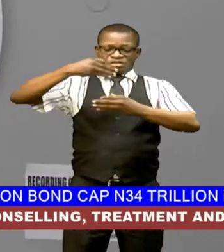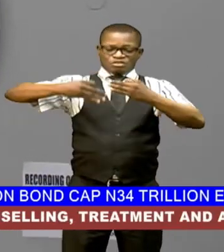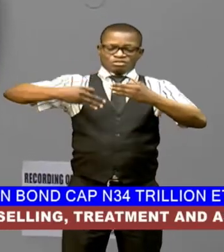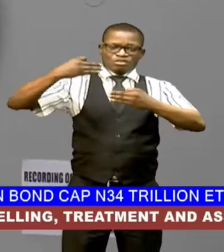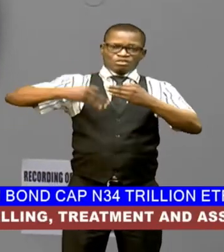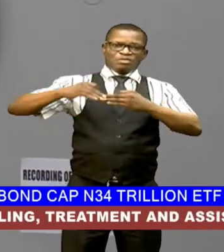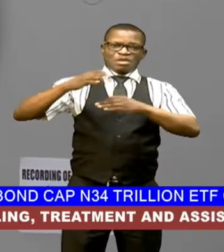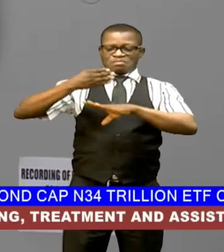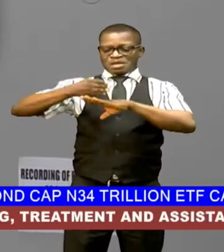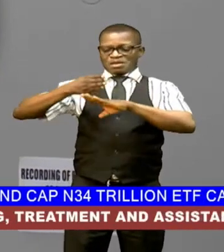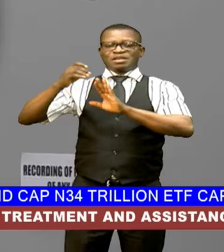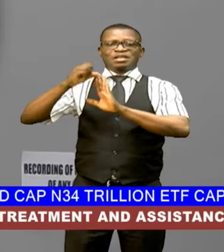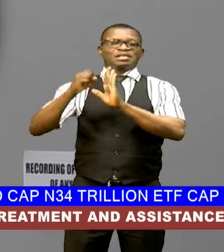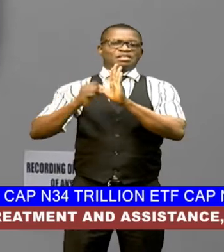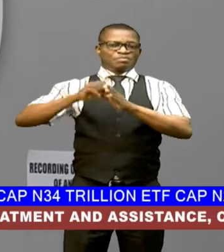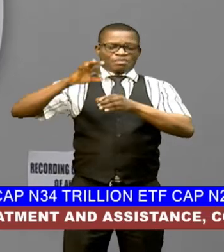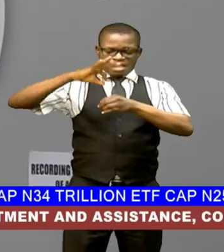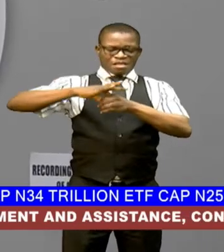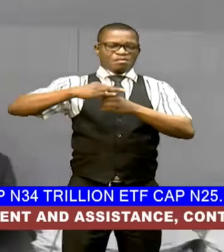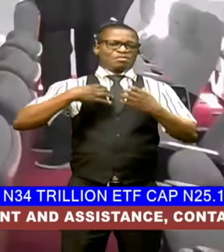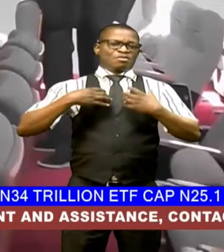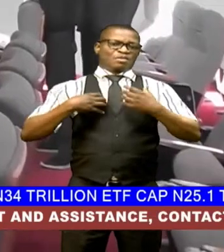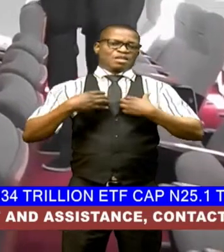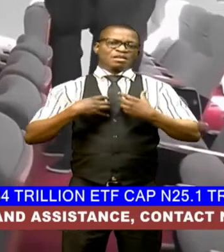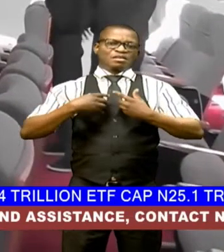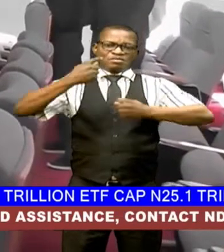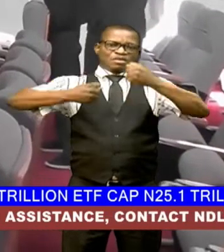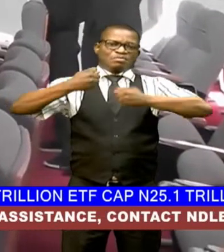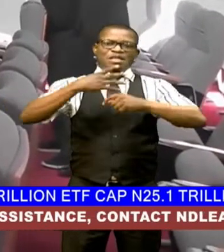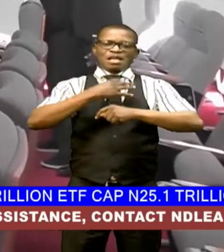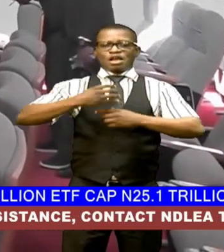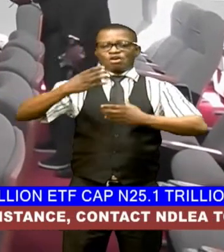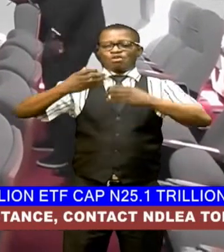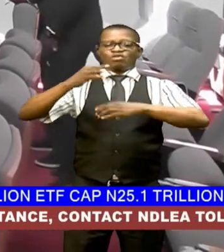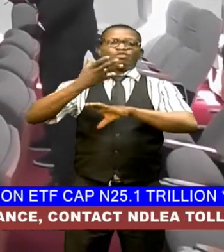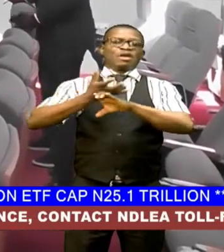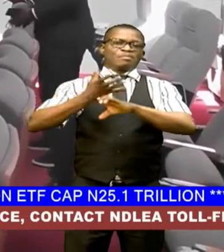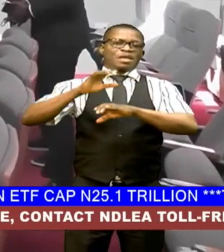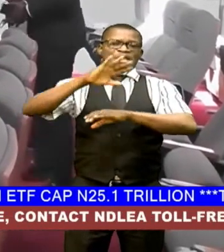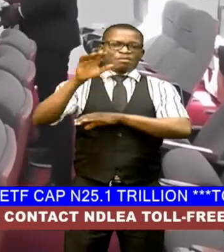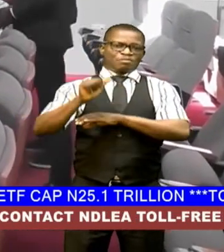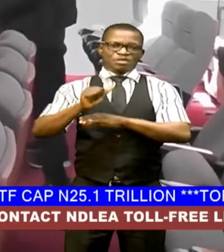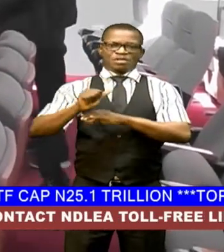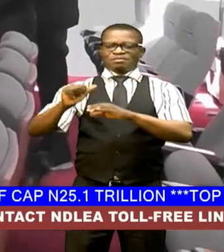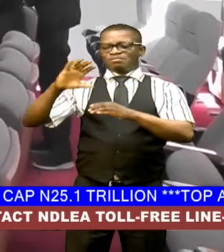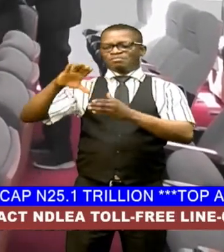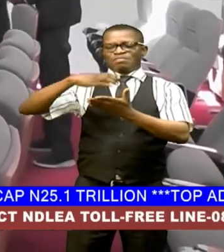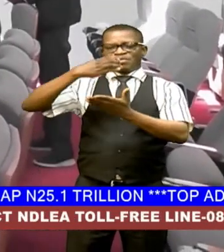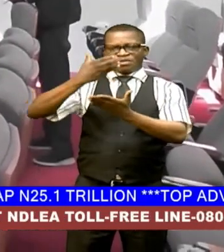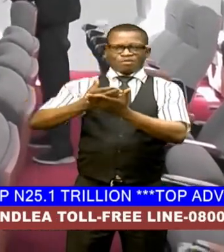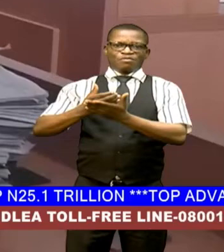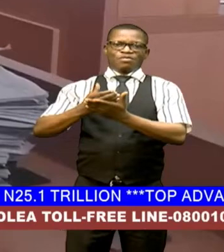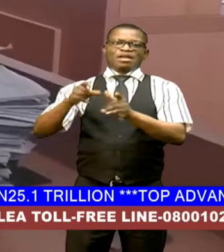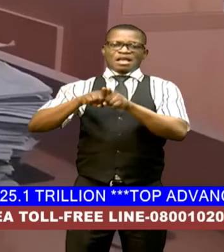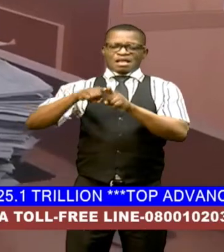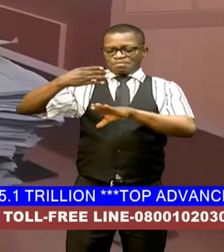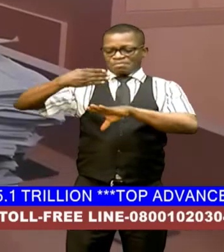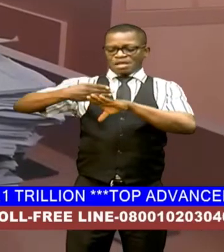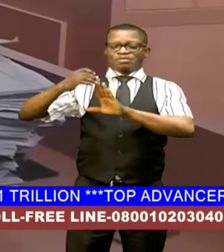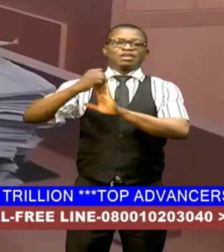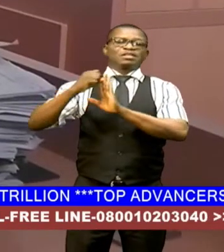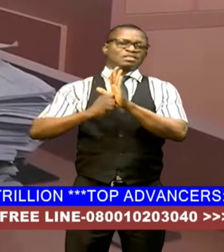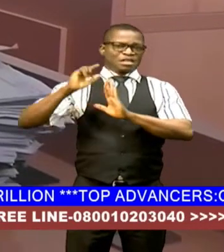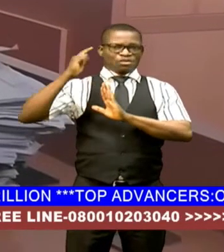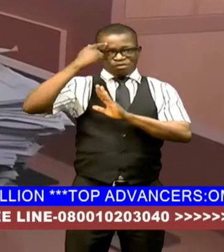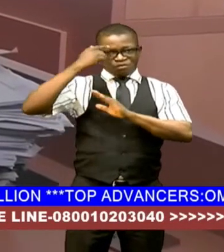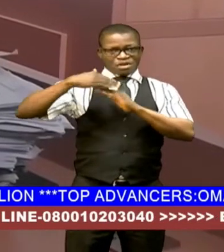benue state election petition tribunal and the court of appeal abuja affirmed alias election as benue governor following